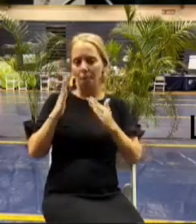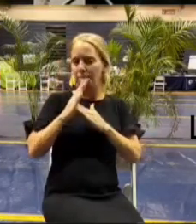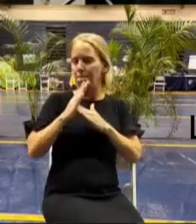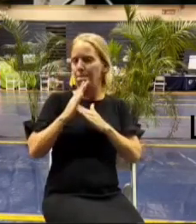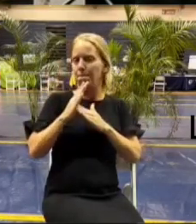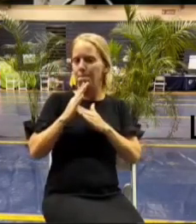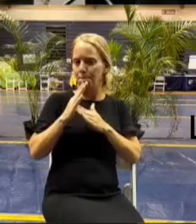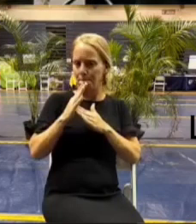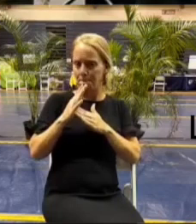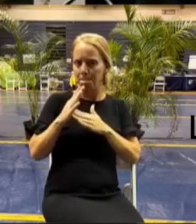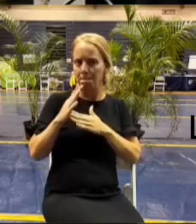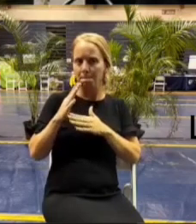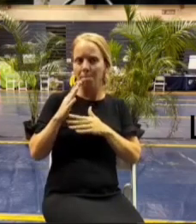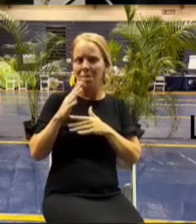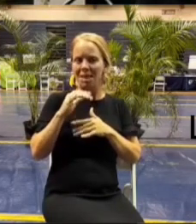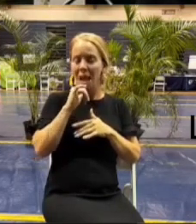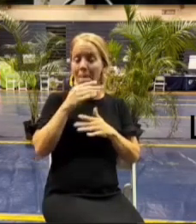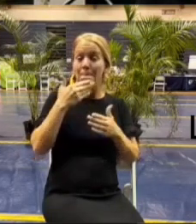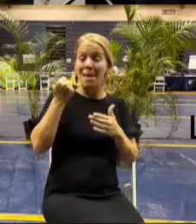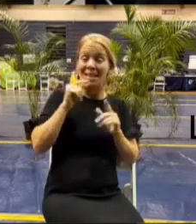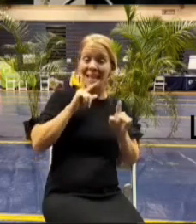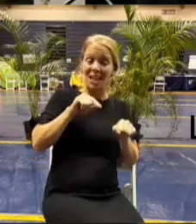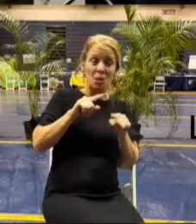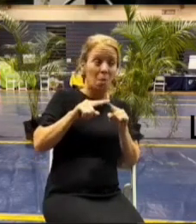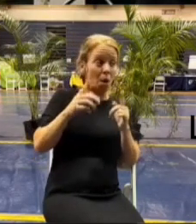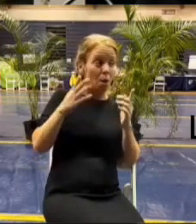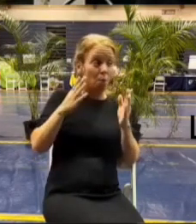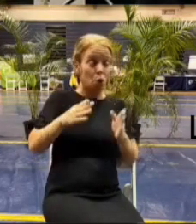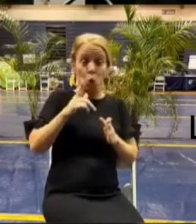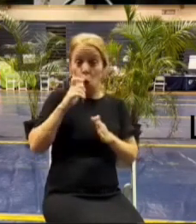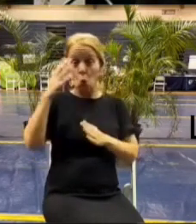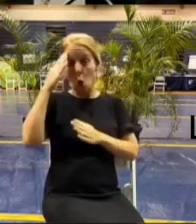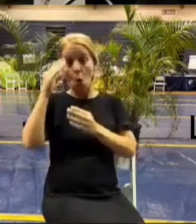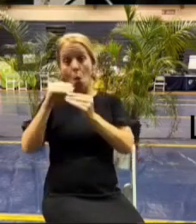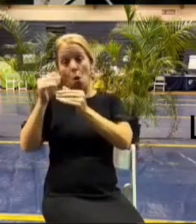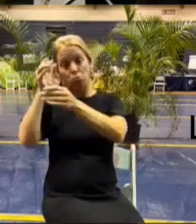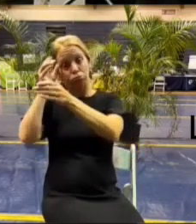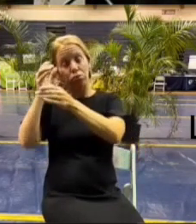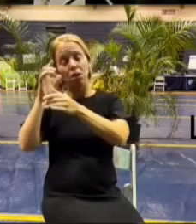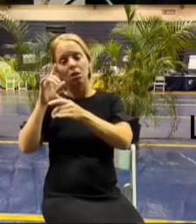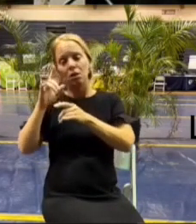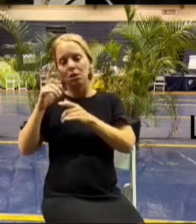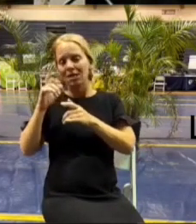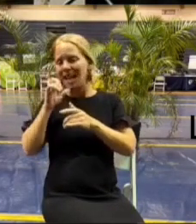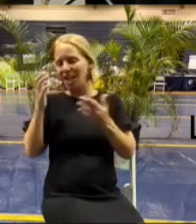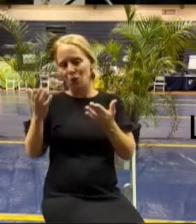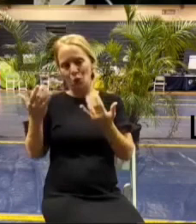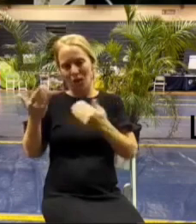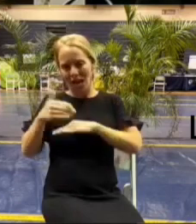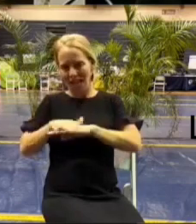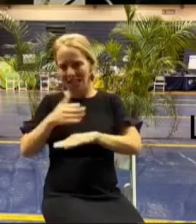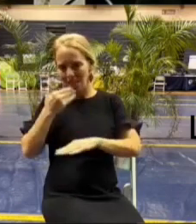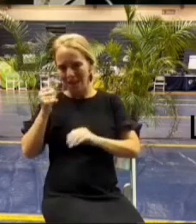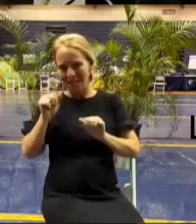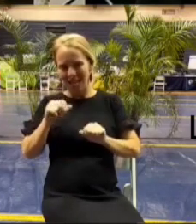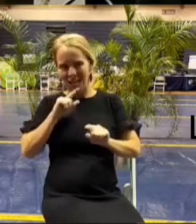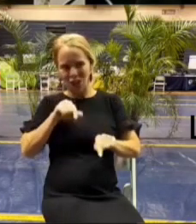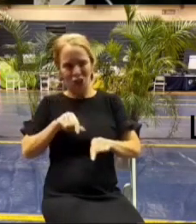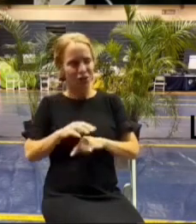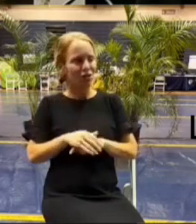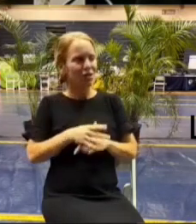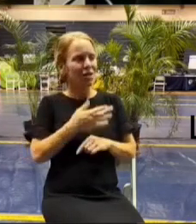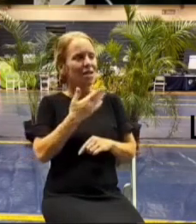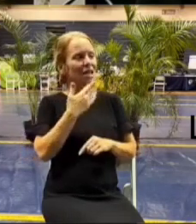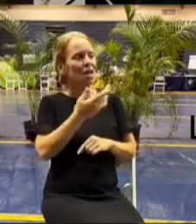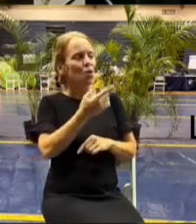unfortunately the person to give you that answer i don't think it's here so it's best i can do thank you for the question sir